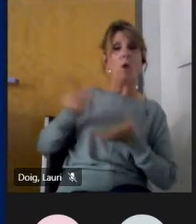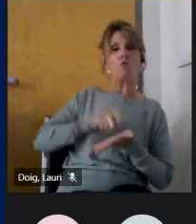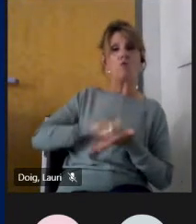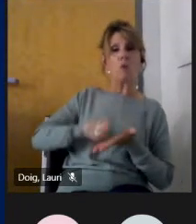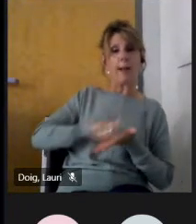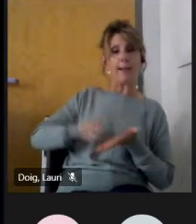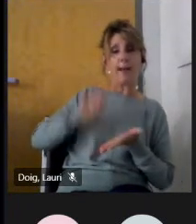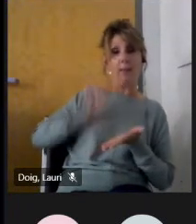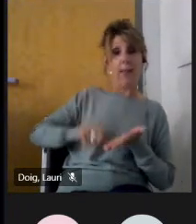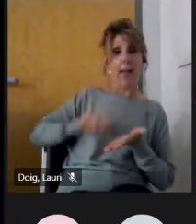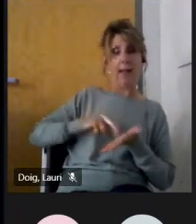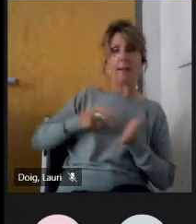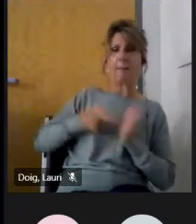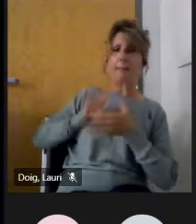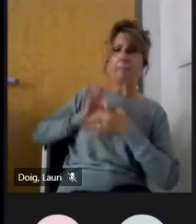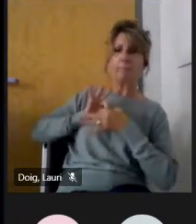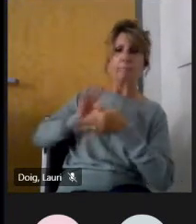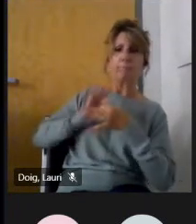in a human way